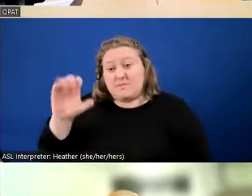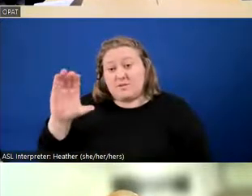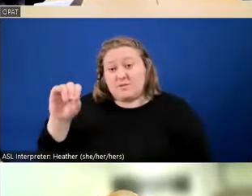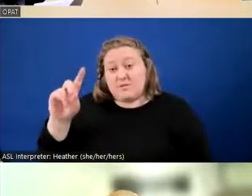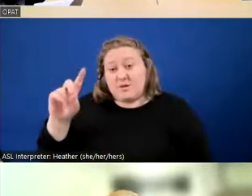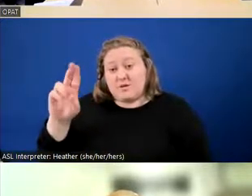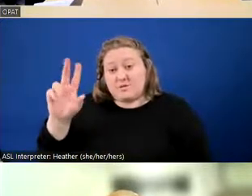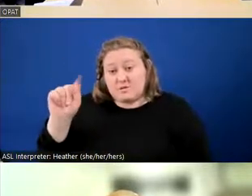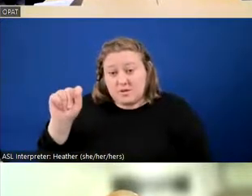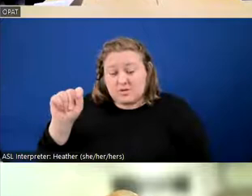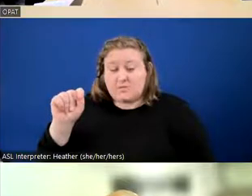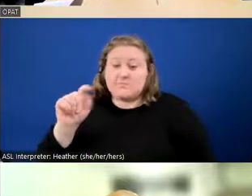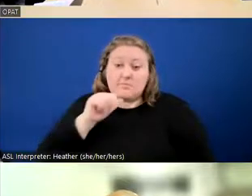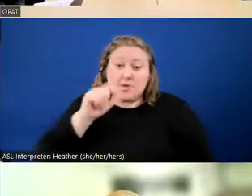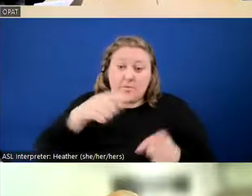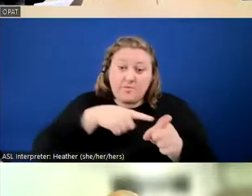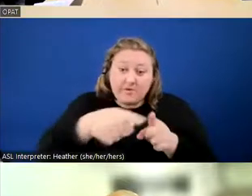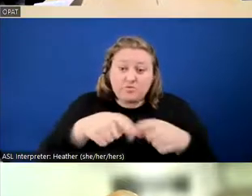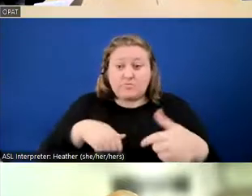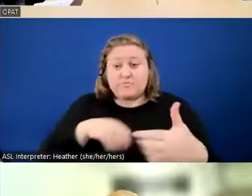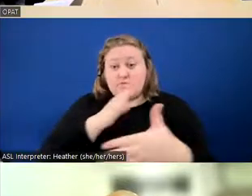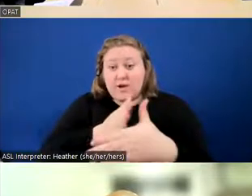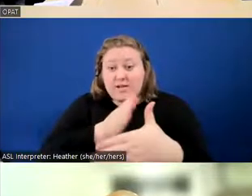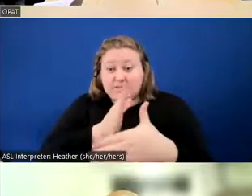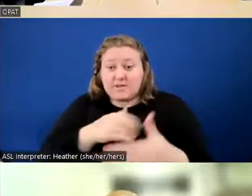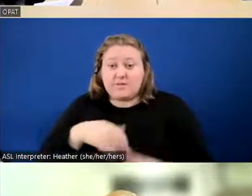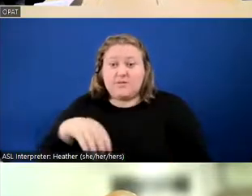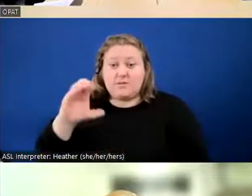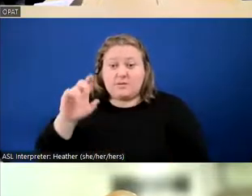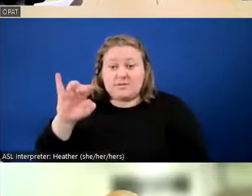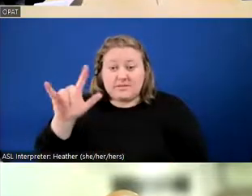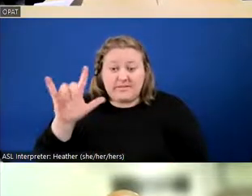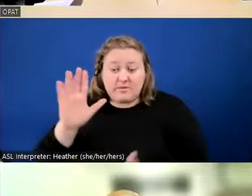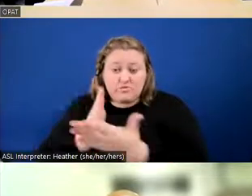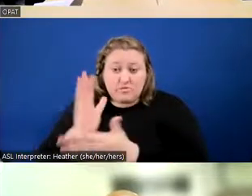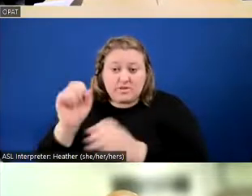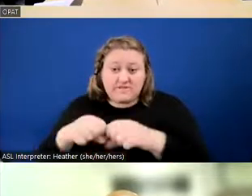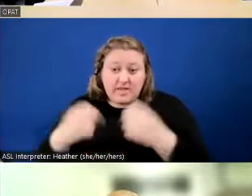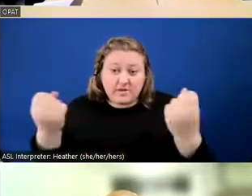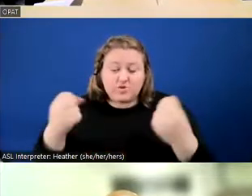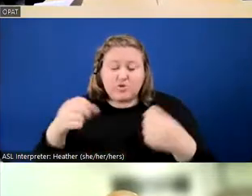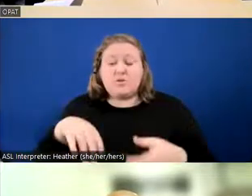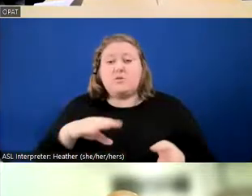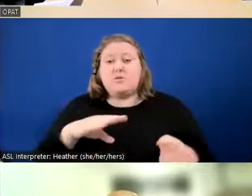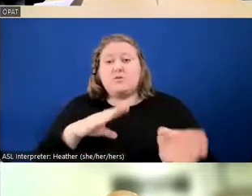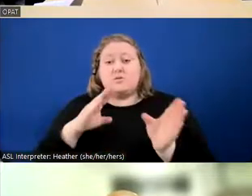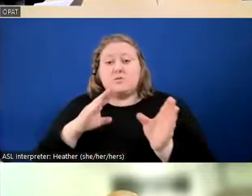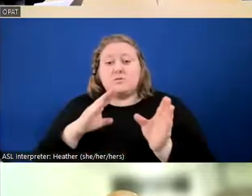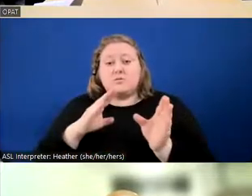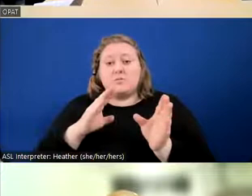unprofessionalism, harassment, civil rights violations, and all of these,